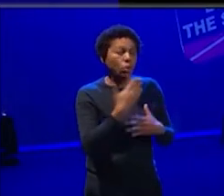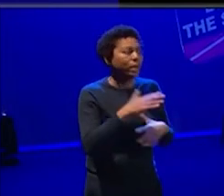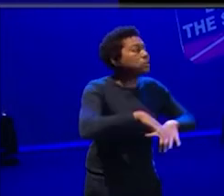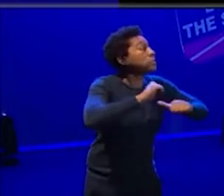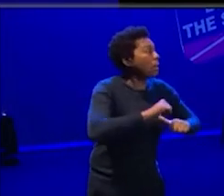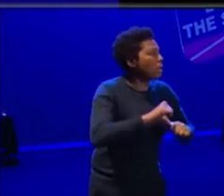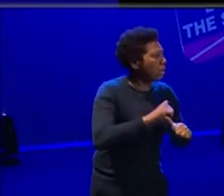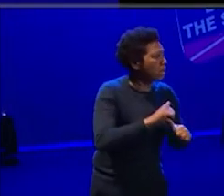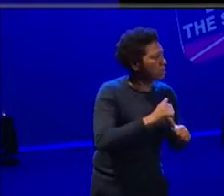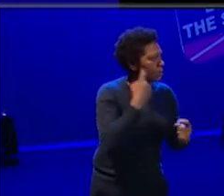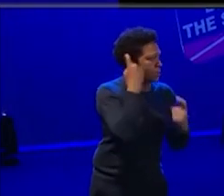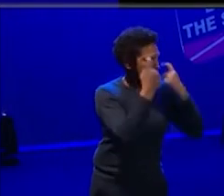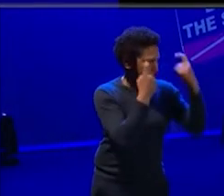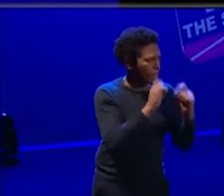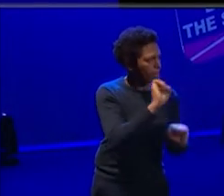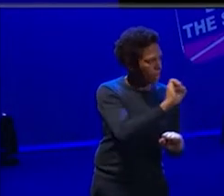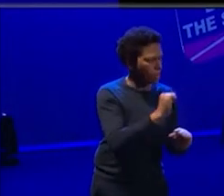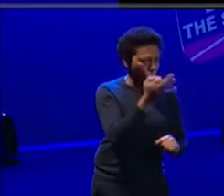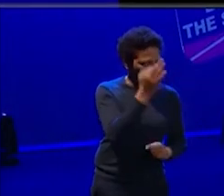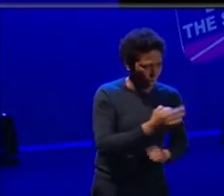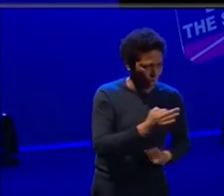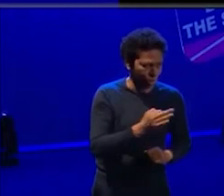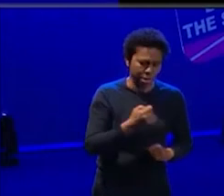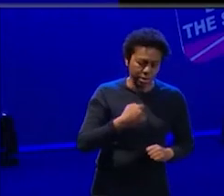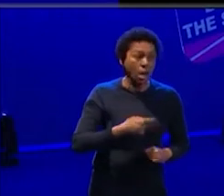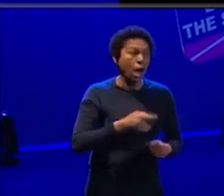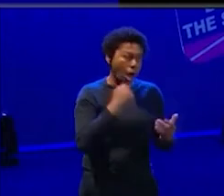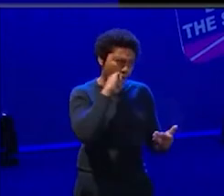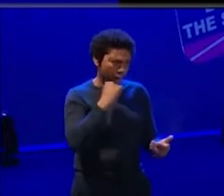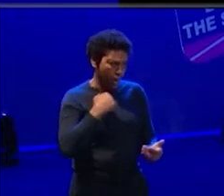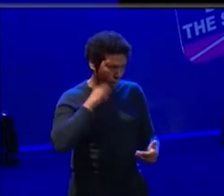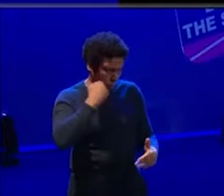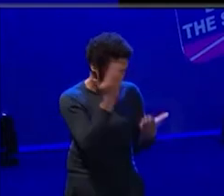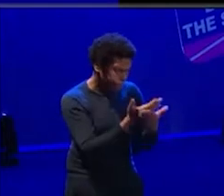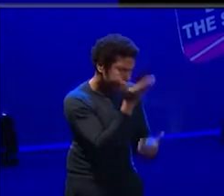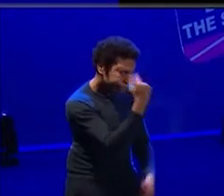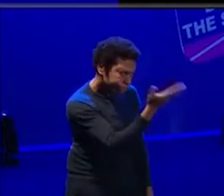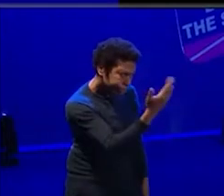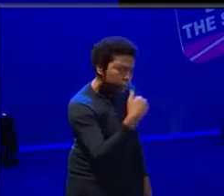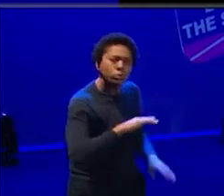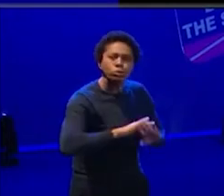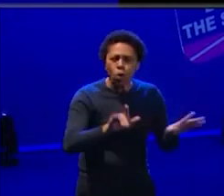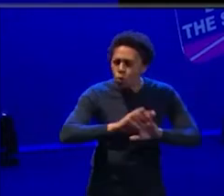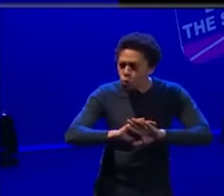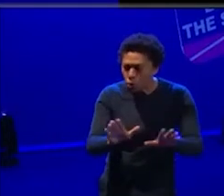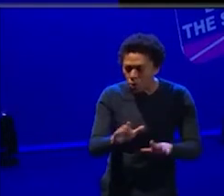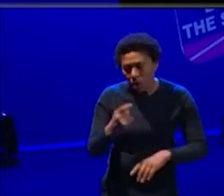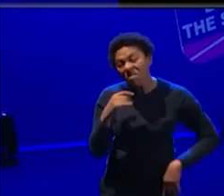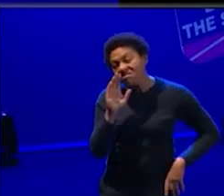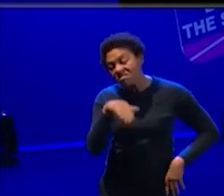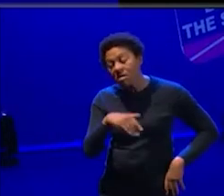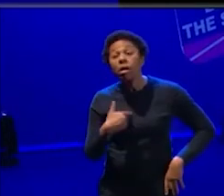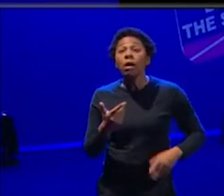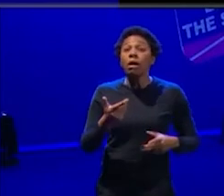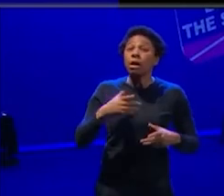will be expecting hands and I will be expecting them. just looking up to the circle, looking at you all. So start thinking now. but